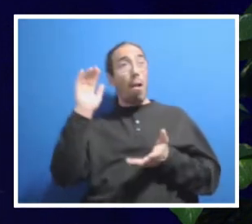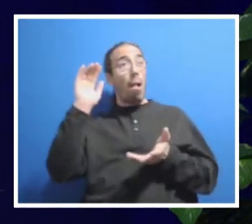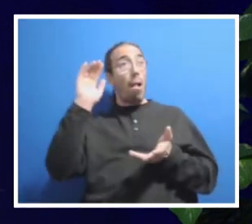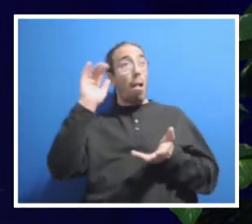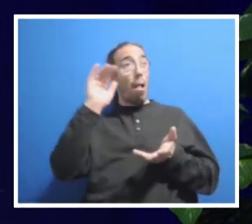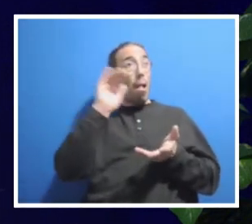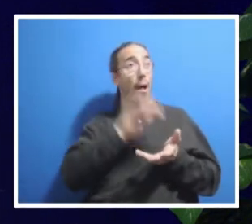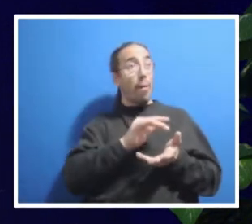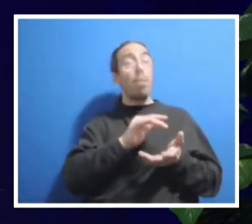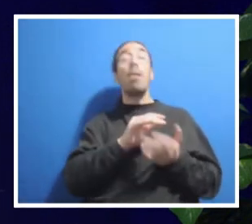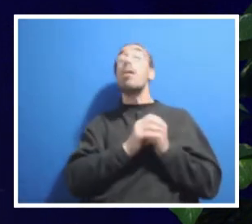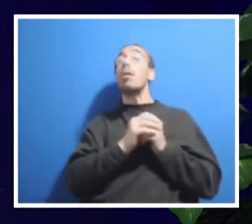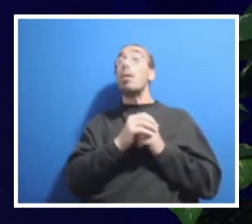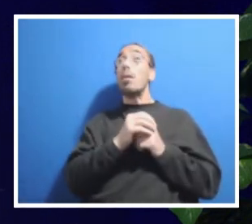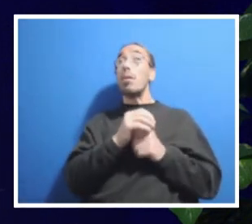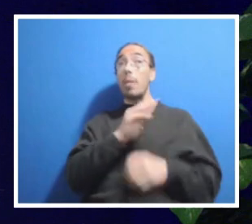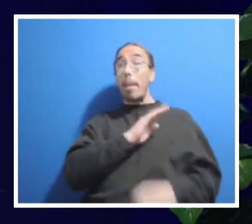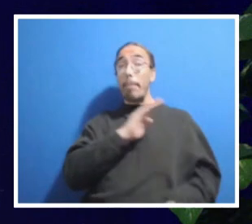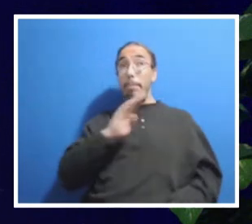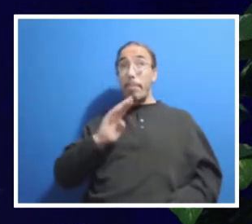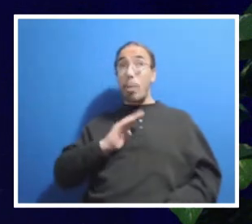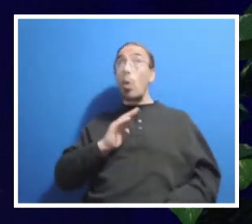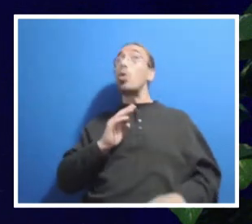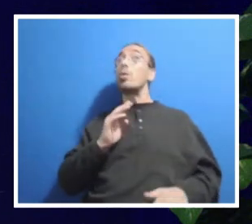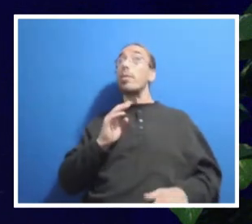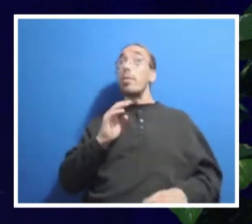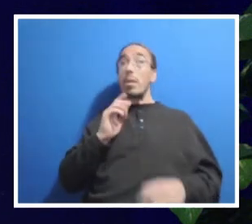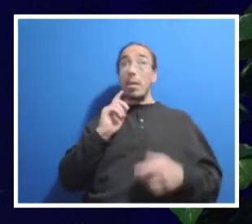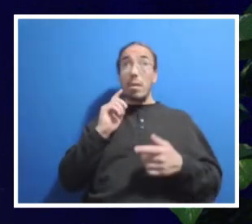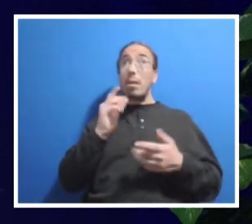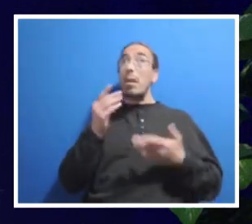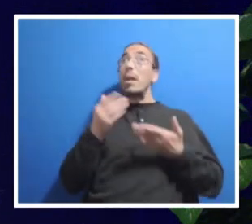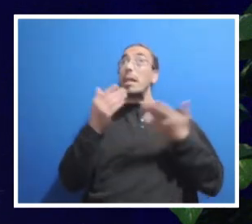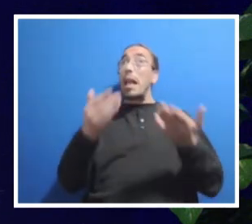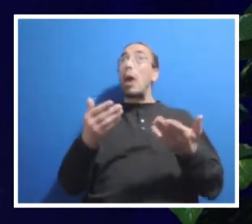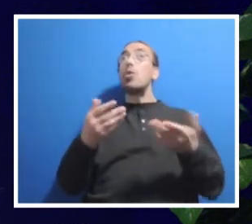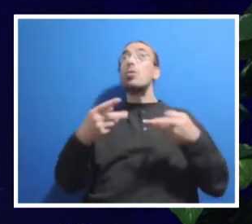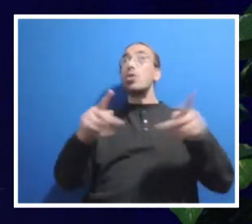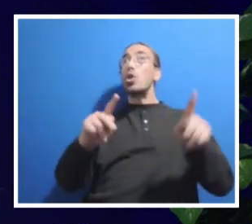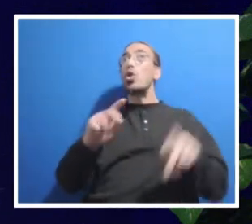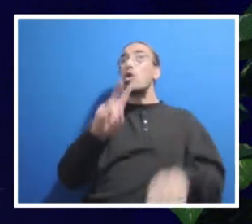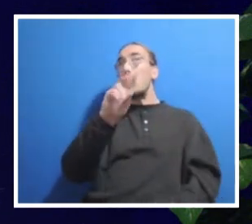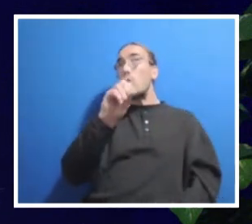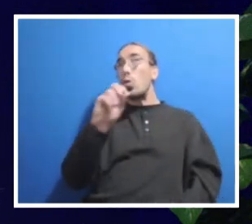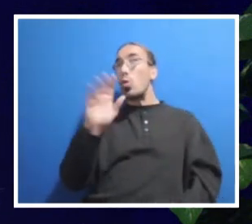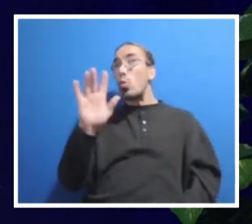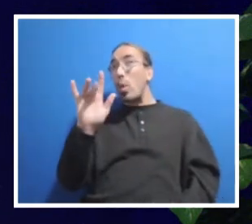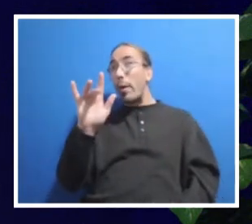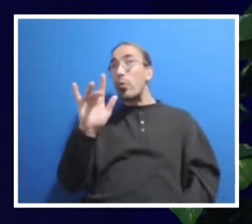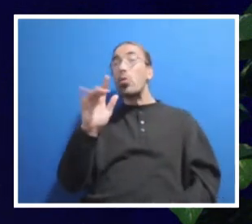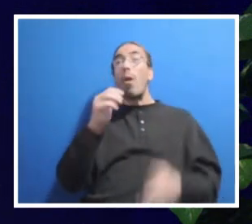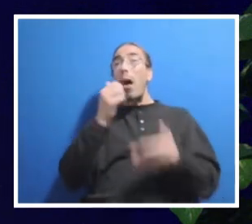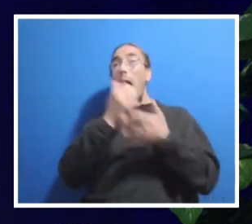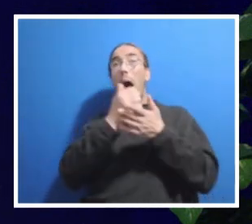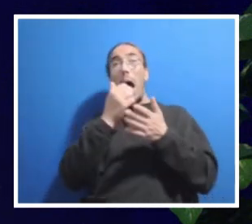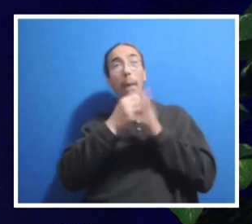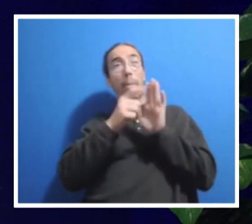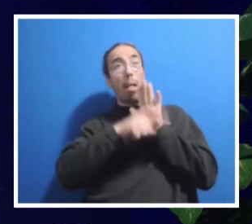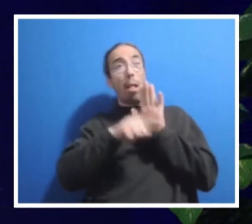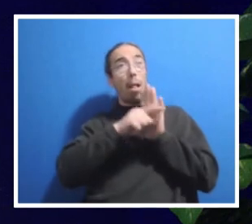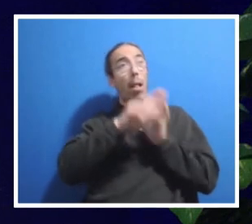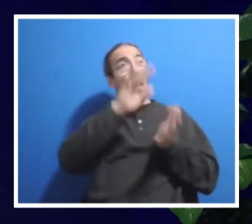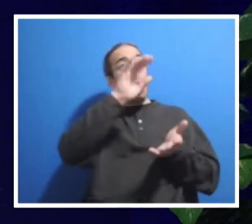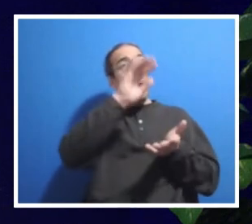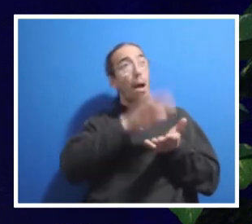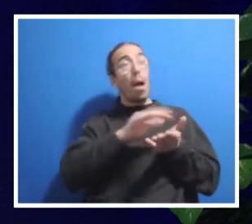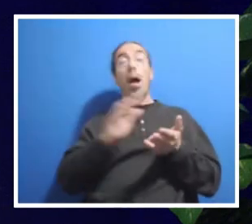to get the budget into a balanced situation. So, again, the original request for funding in July